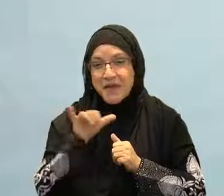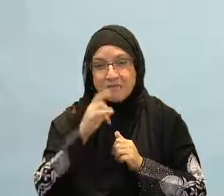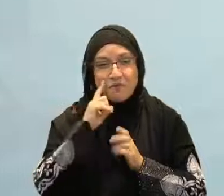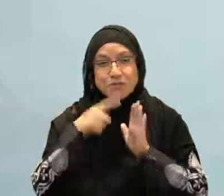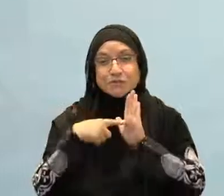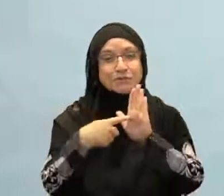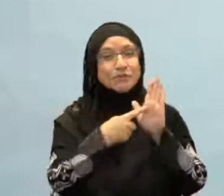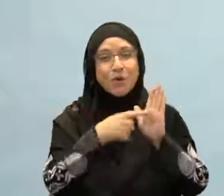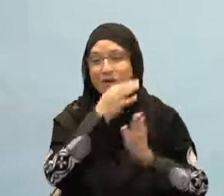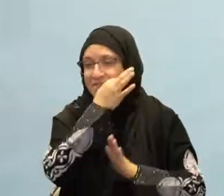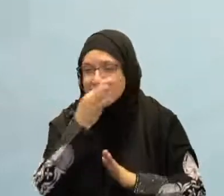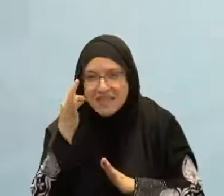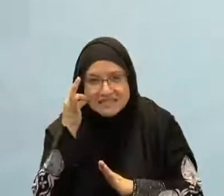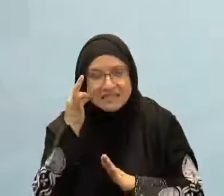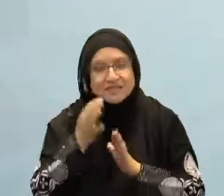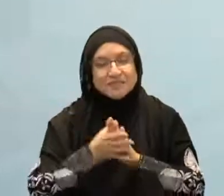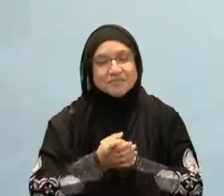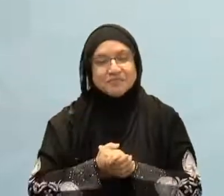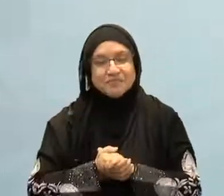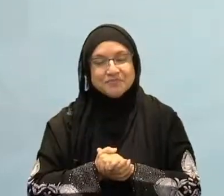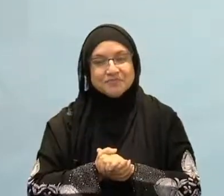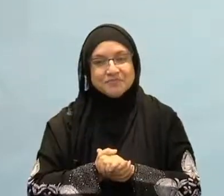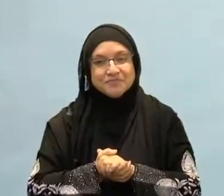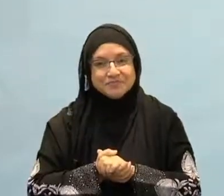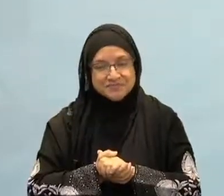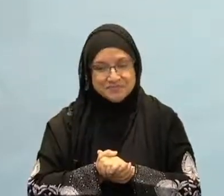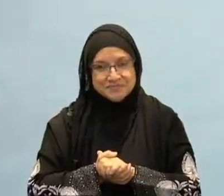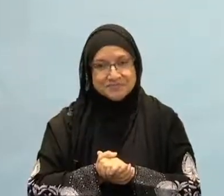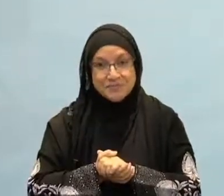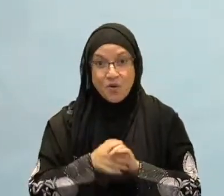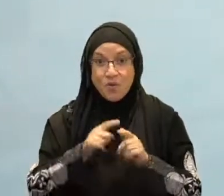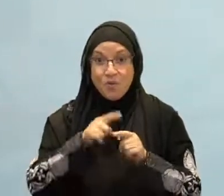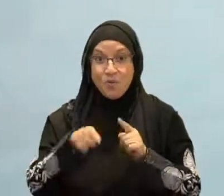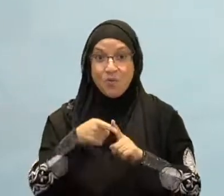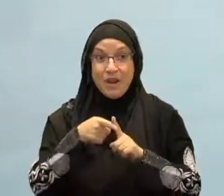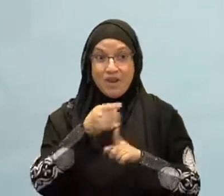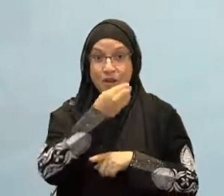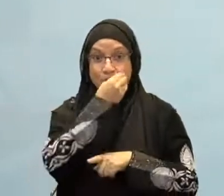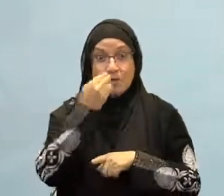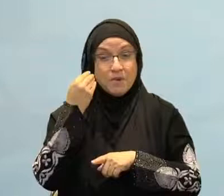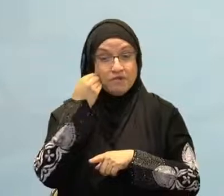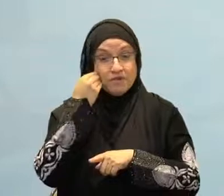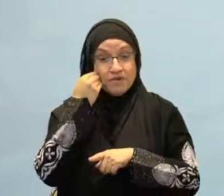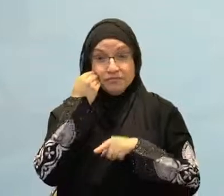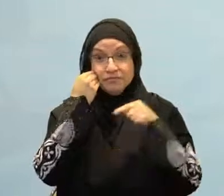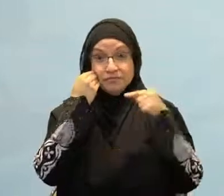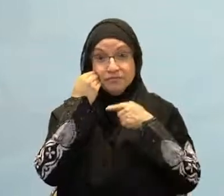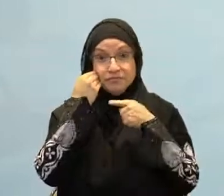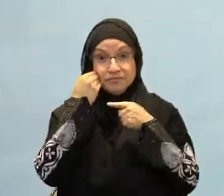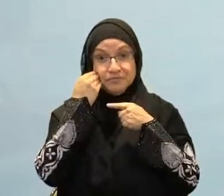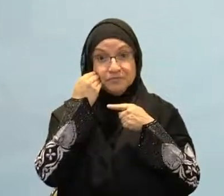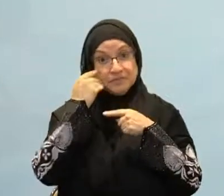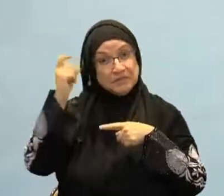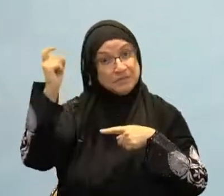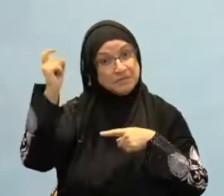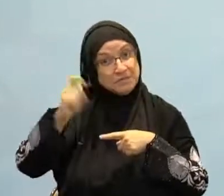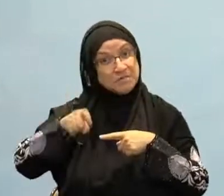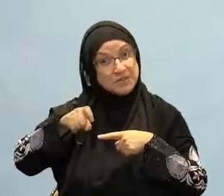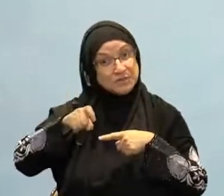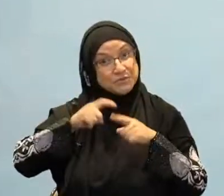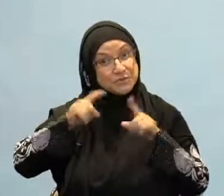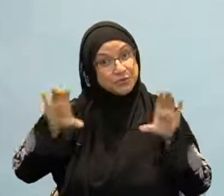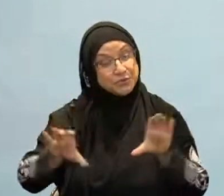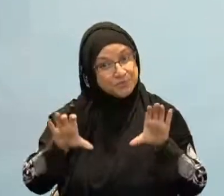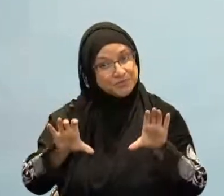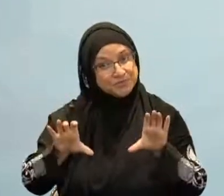they became voluntary. Like the fasting of Arafah and Ashura and other days like that. Okay, so with the prayer of qiyamun